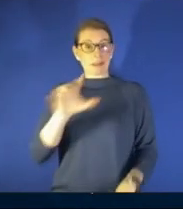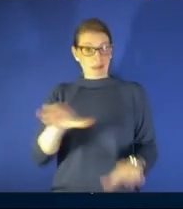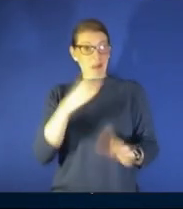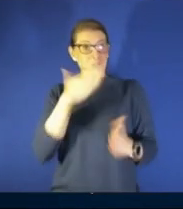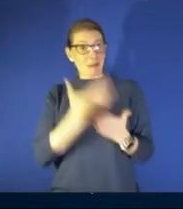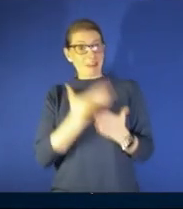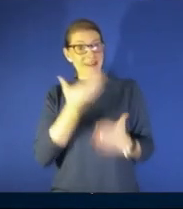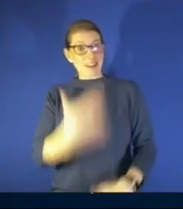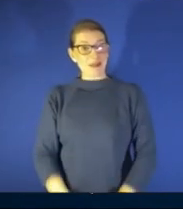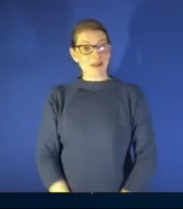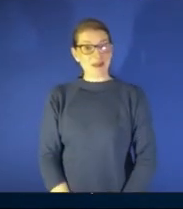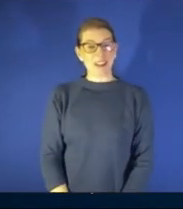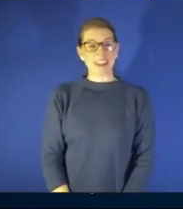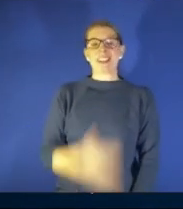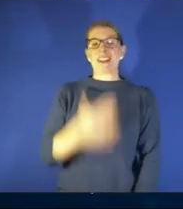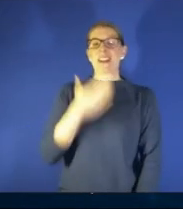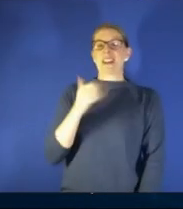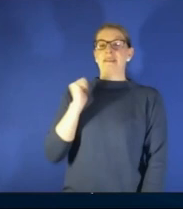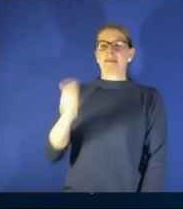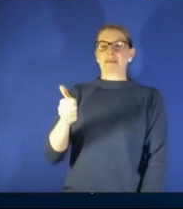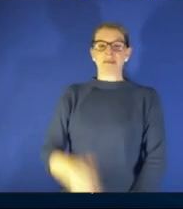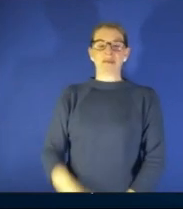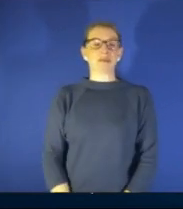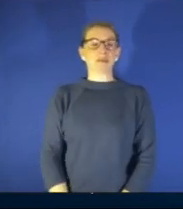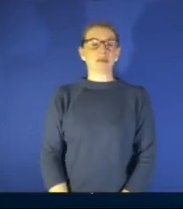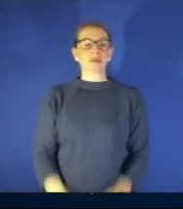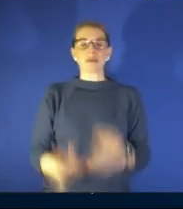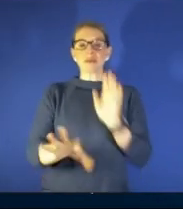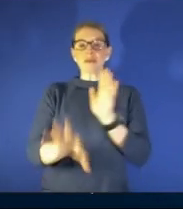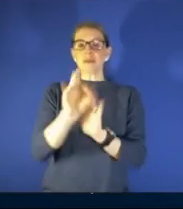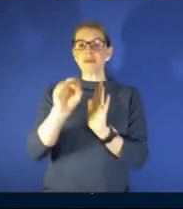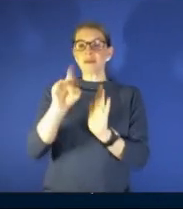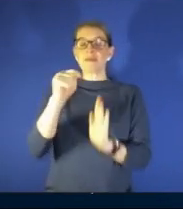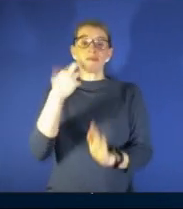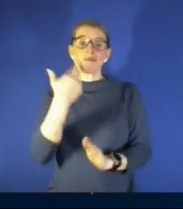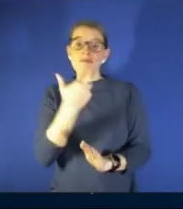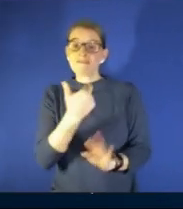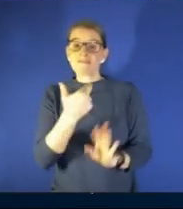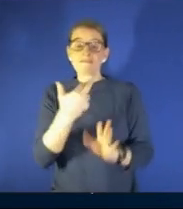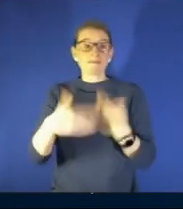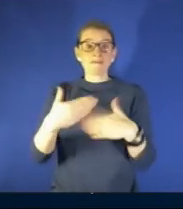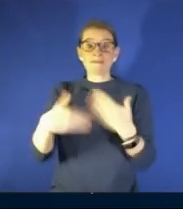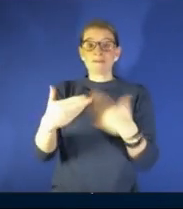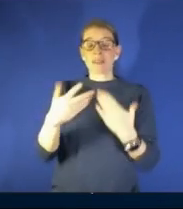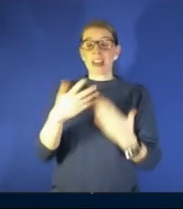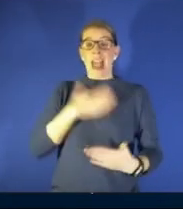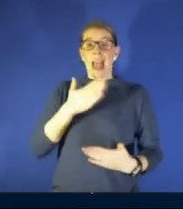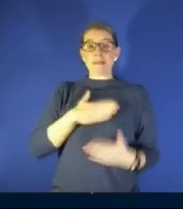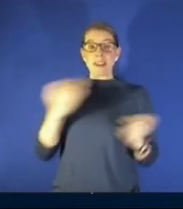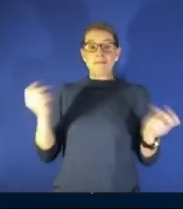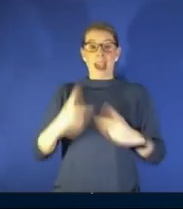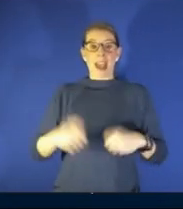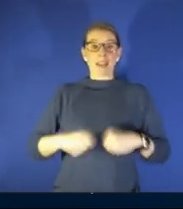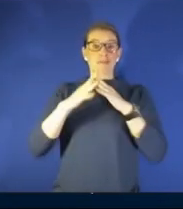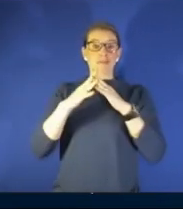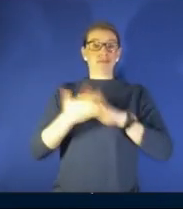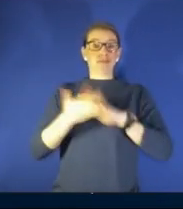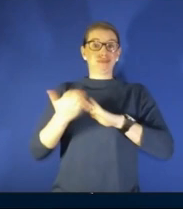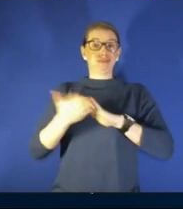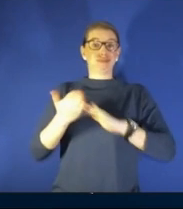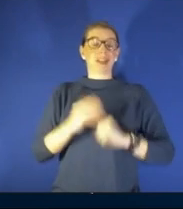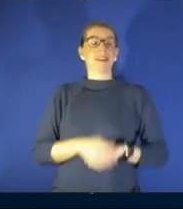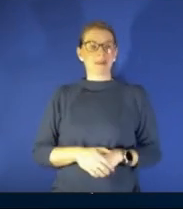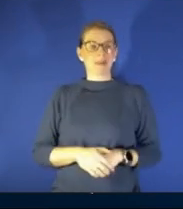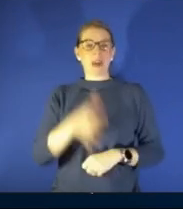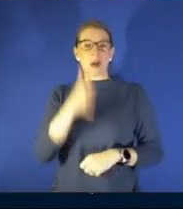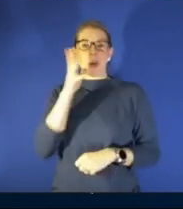good okay so we're gonna we're gonna find out how restaurants are taking it i'm sure they're happy to be back and open for business so we'll talk about that here in just a moment